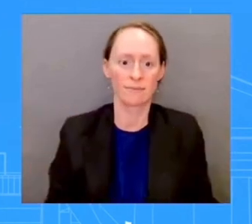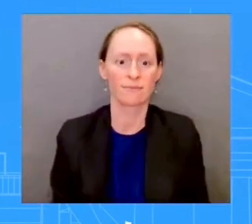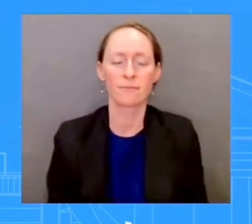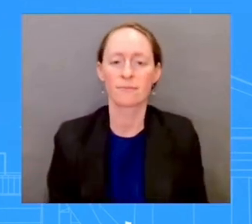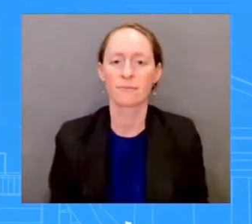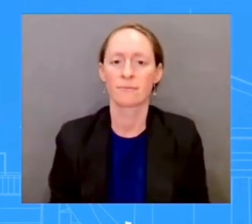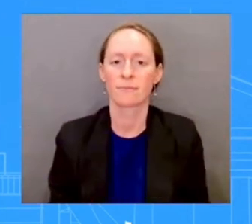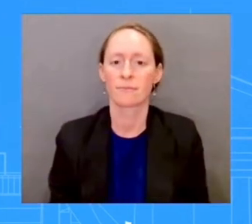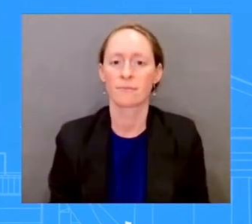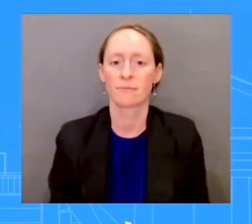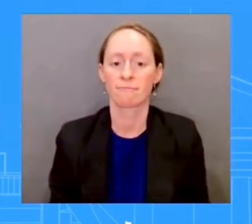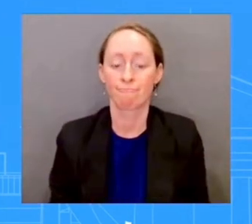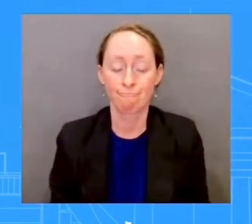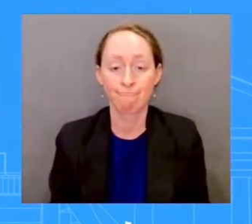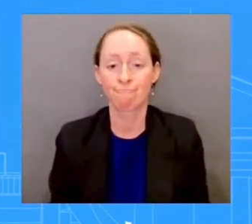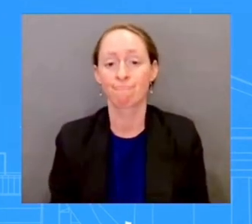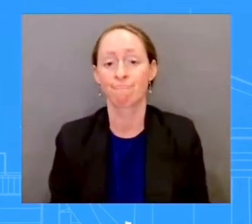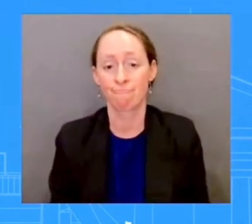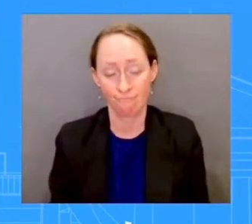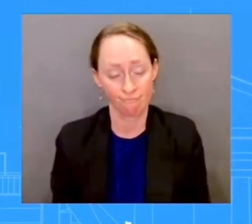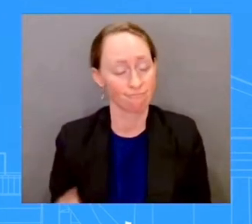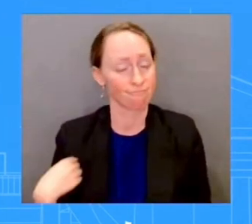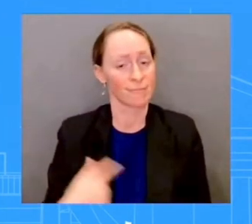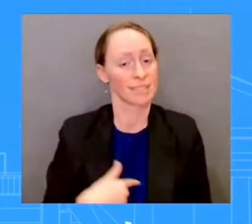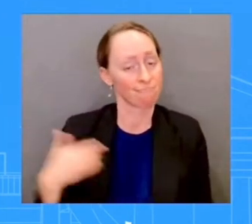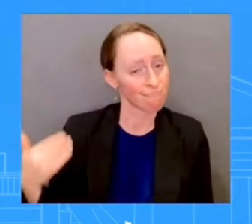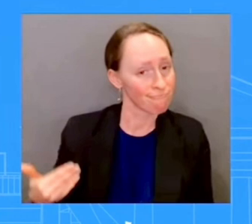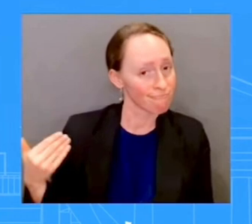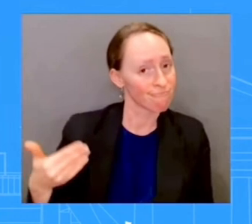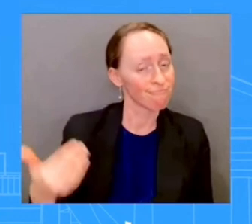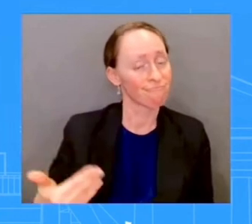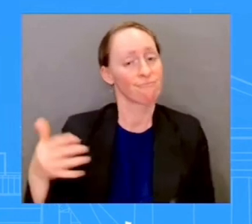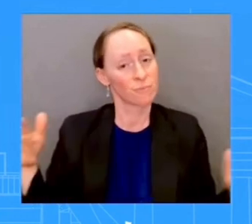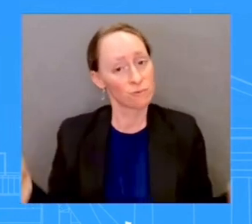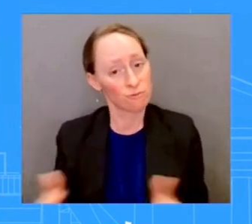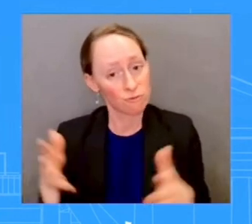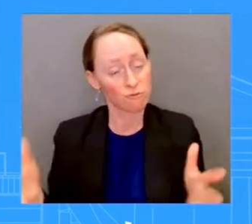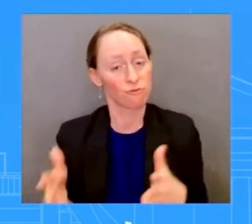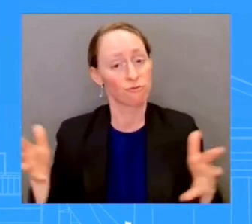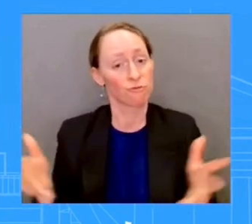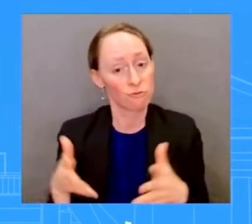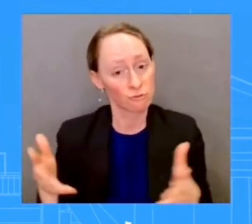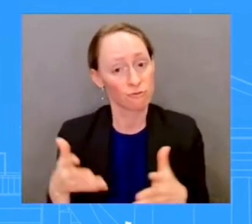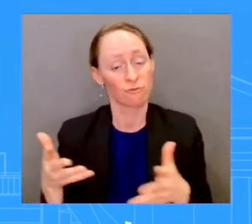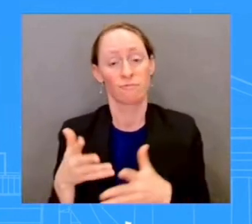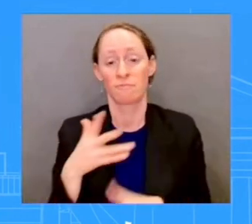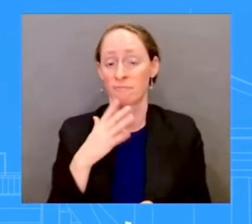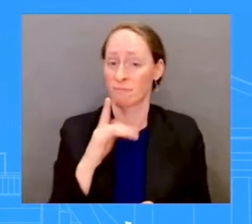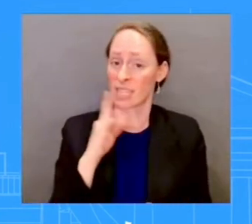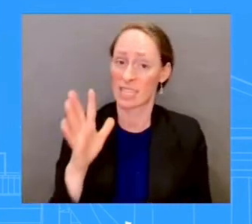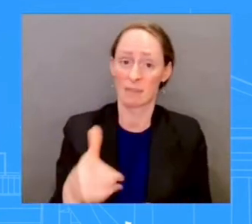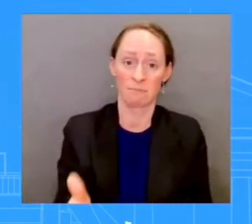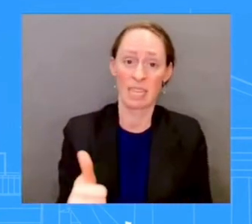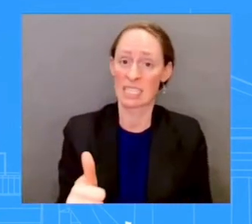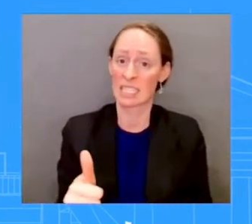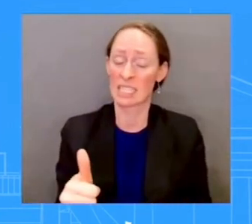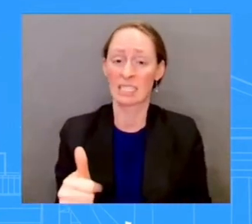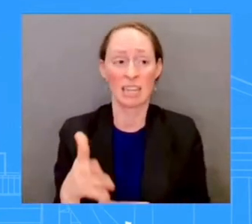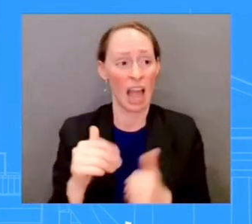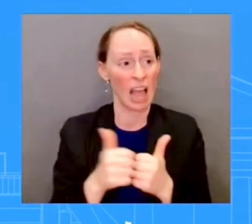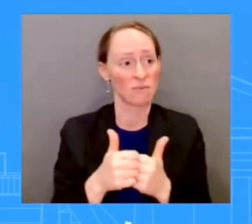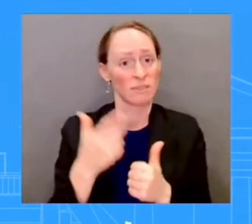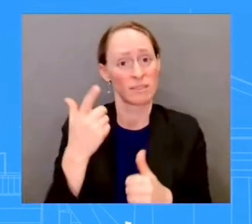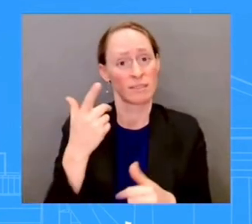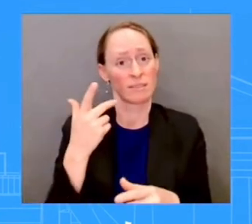you've heard us say from here, against COVID-19 remains the safest protection for avoiding hospitalization, long-term health